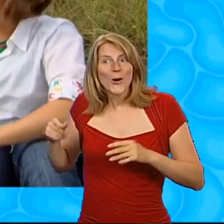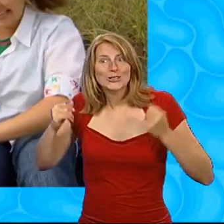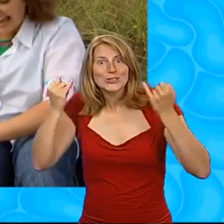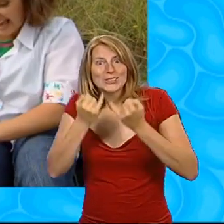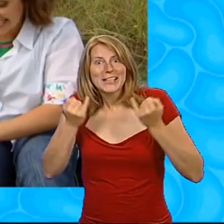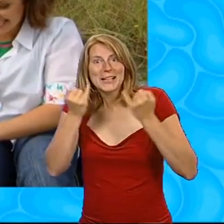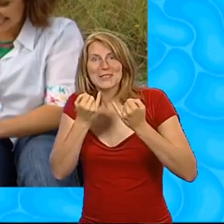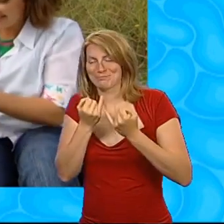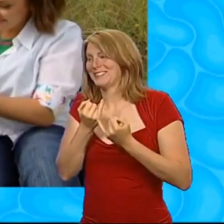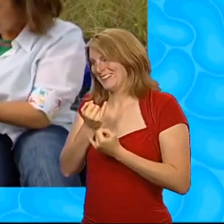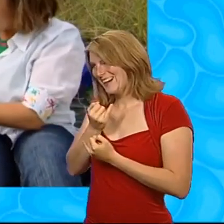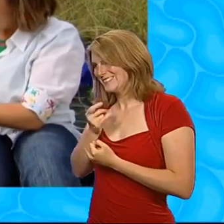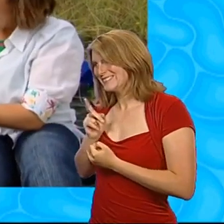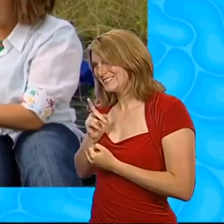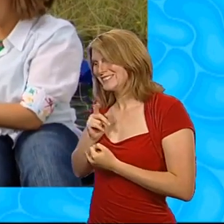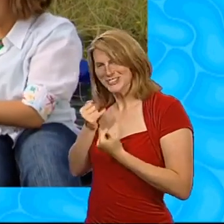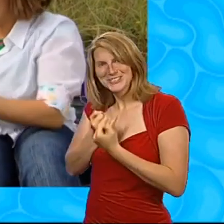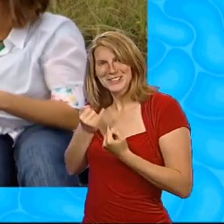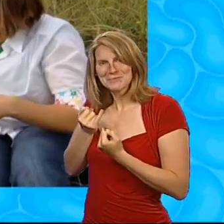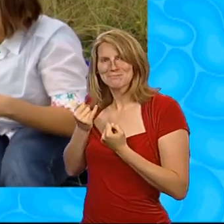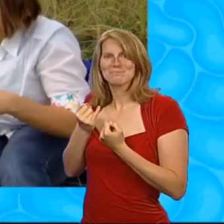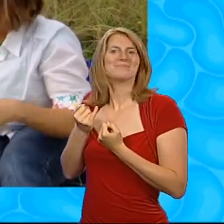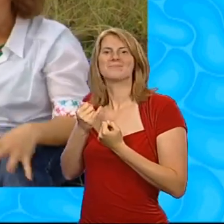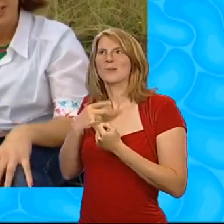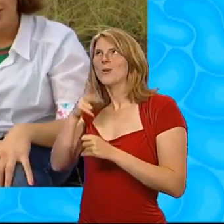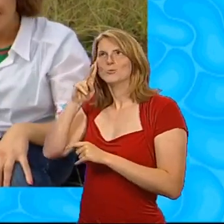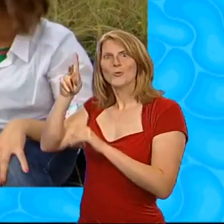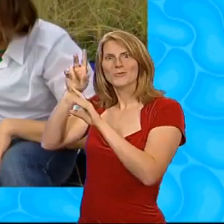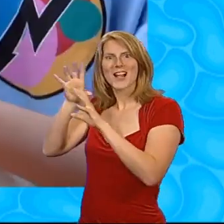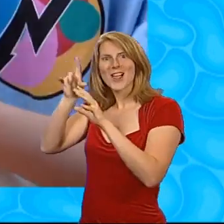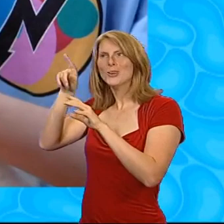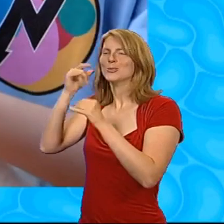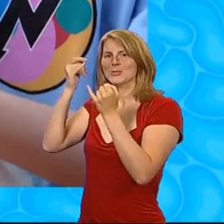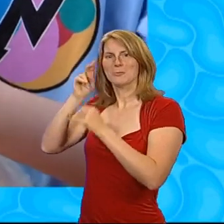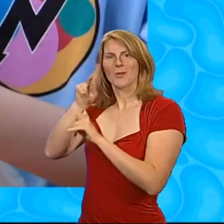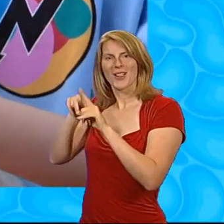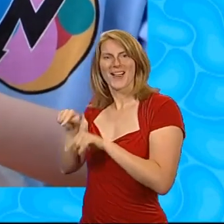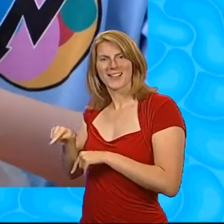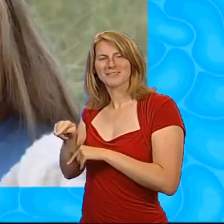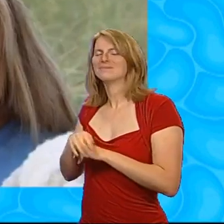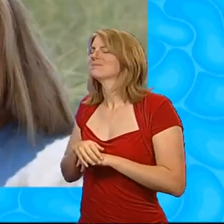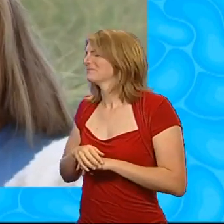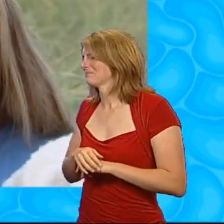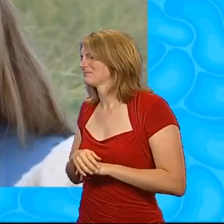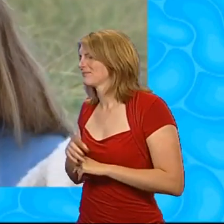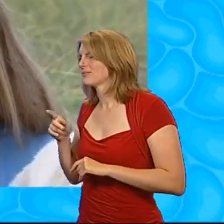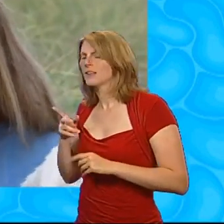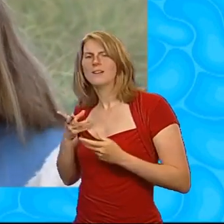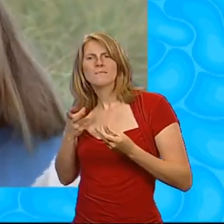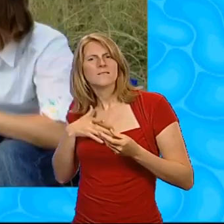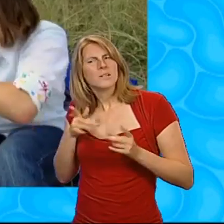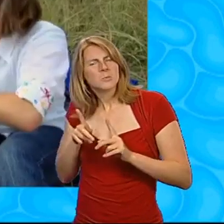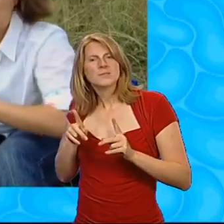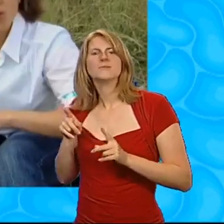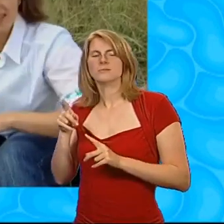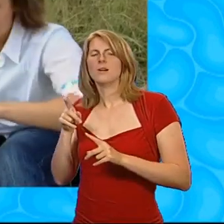sheep. Yeah, it's a sheep. And he looks a bit like the sheep-shaped cloud I saw earlier. So, what does he feel like? It feels soft too.